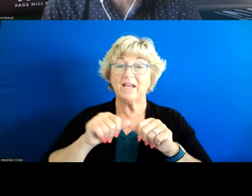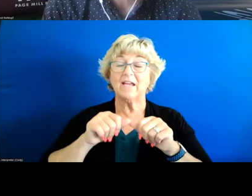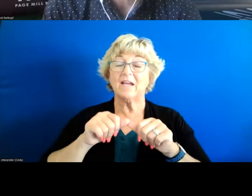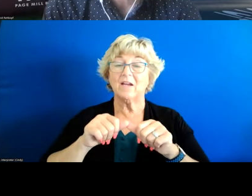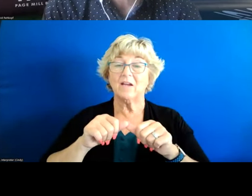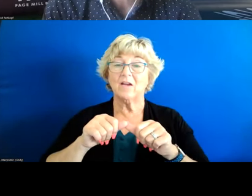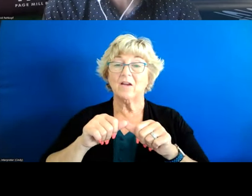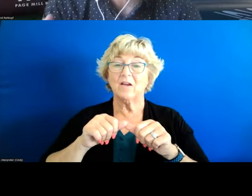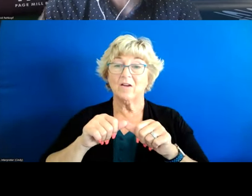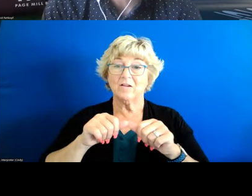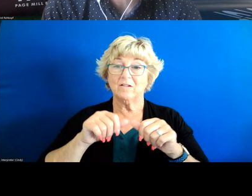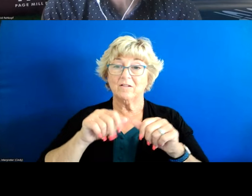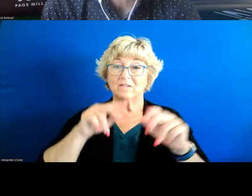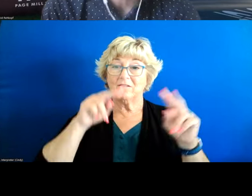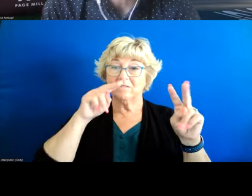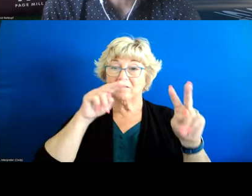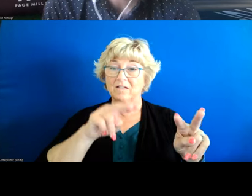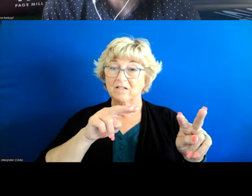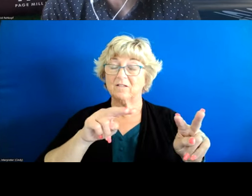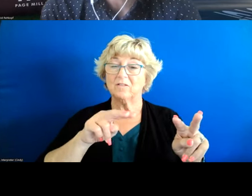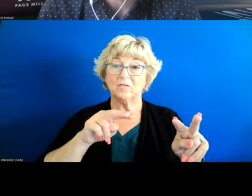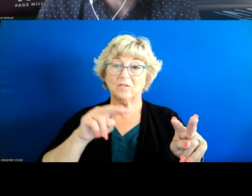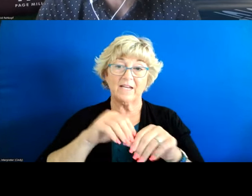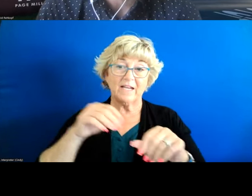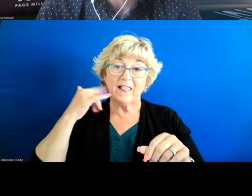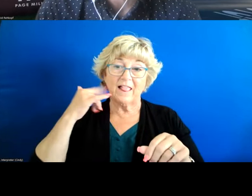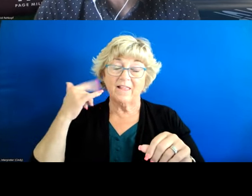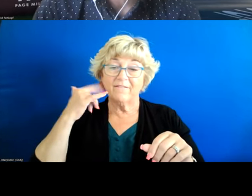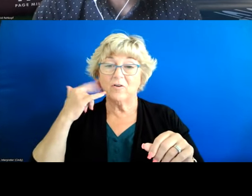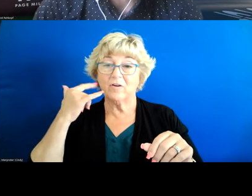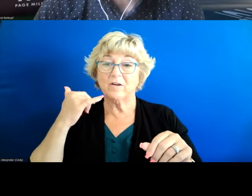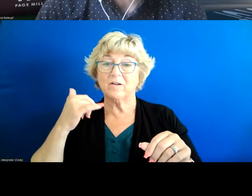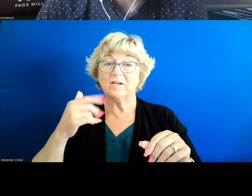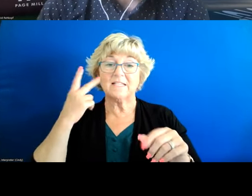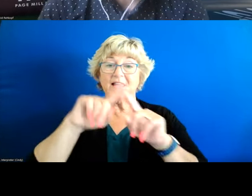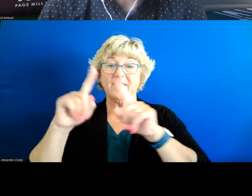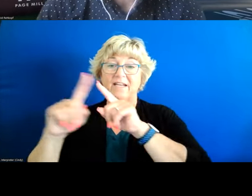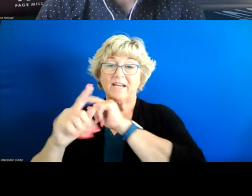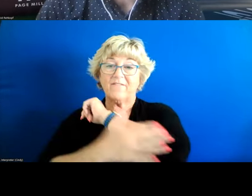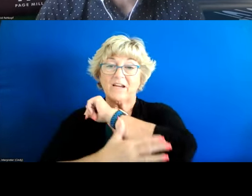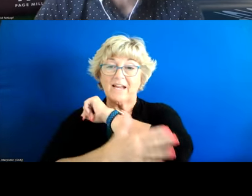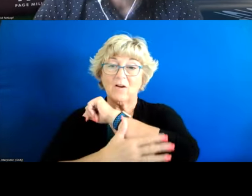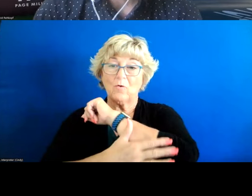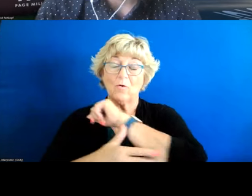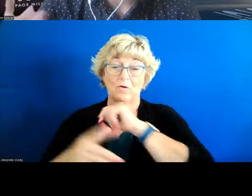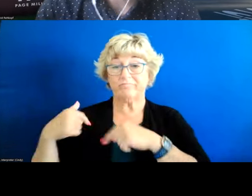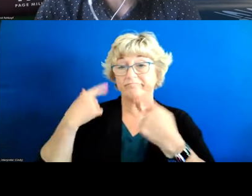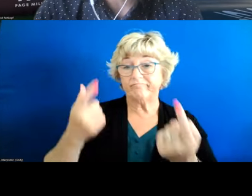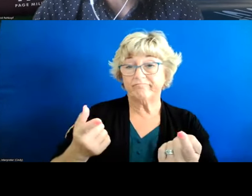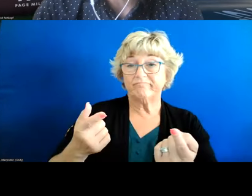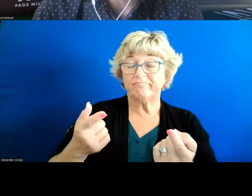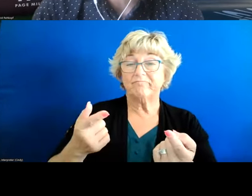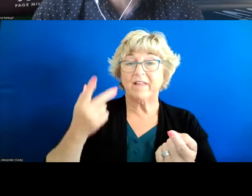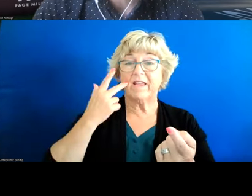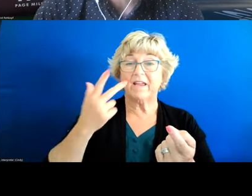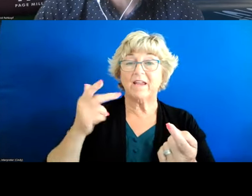approach and methodology um within within california to look at different counties you know from what i've looked at so far there's you know obviously a lot